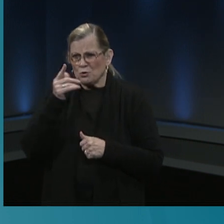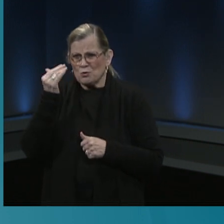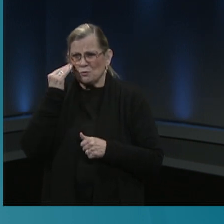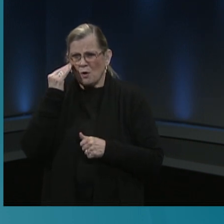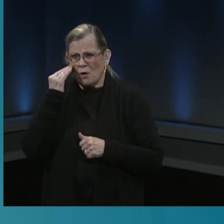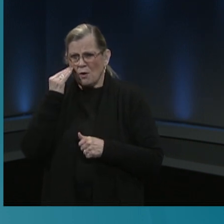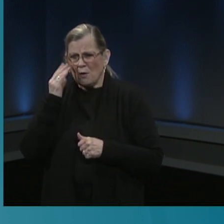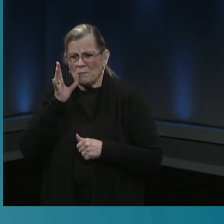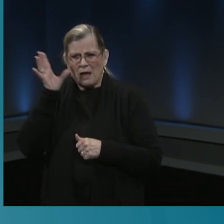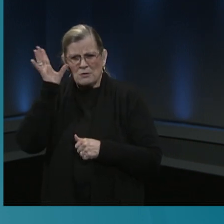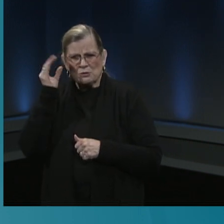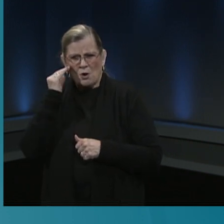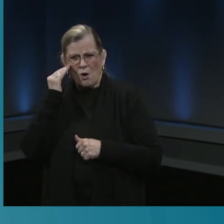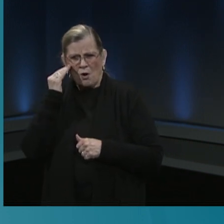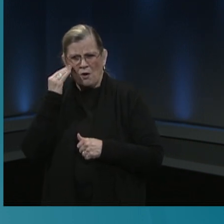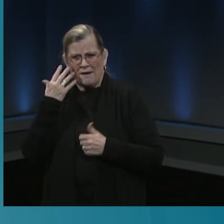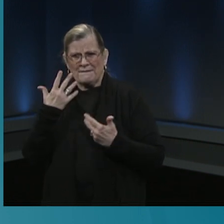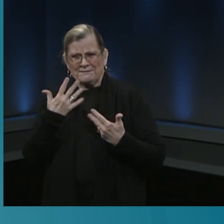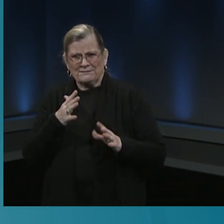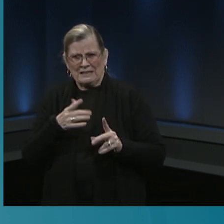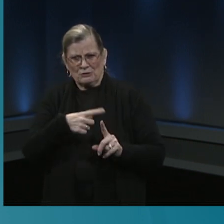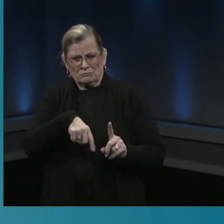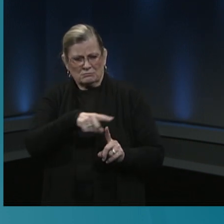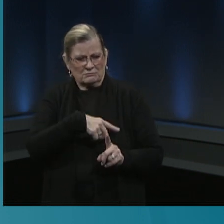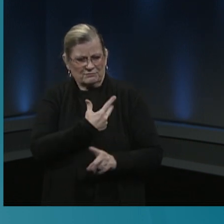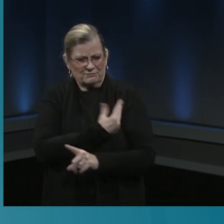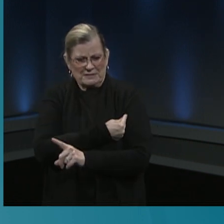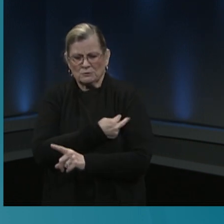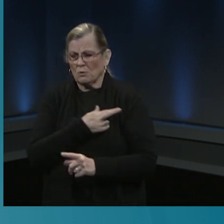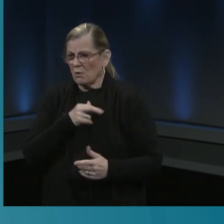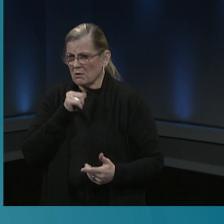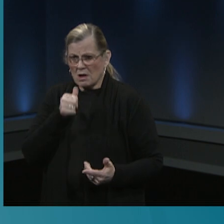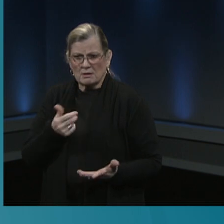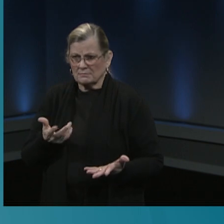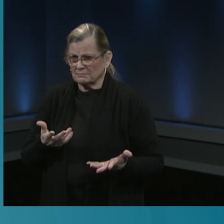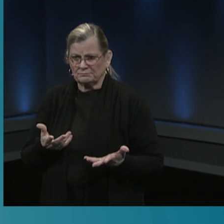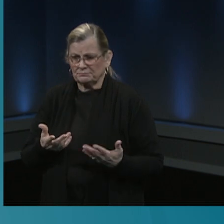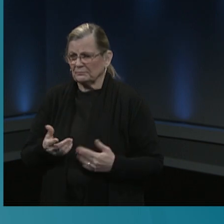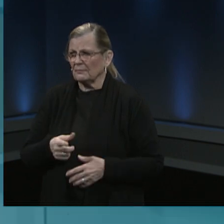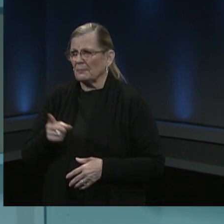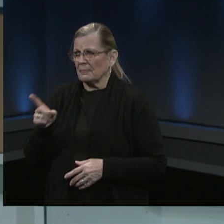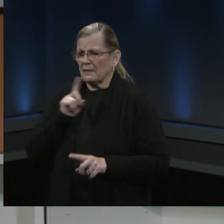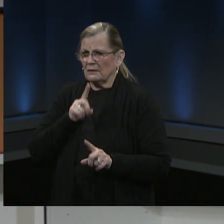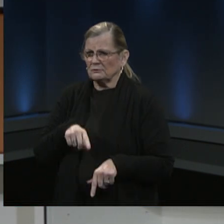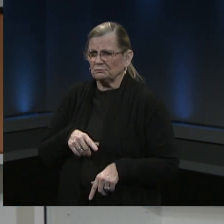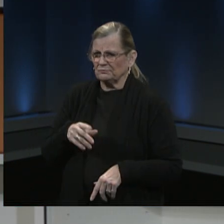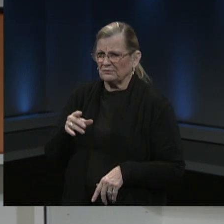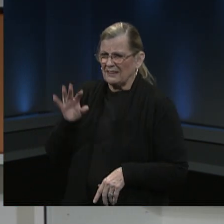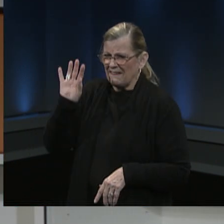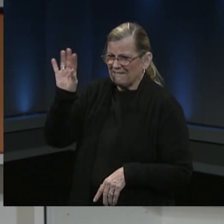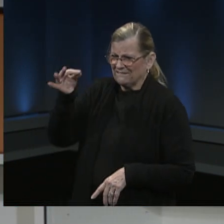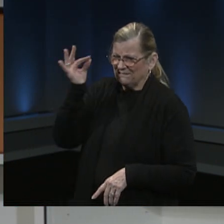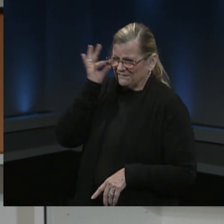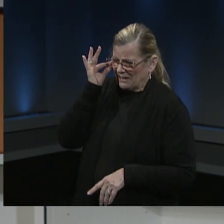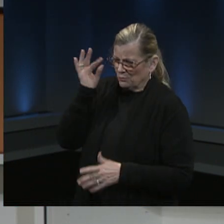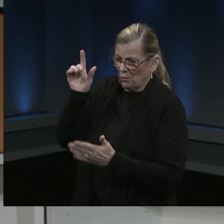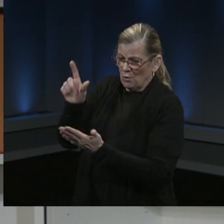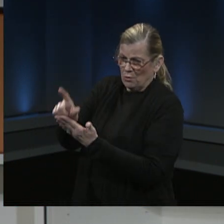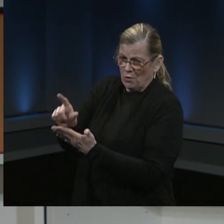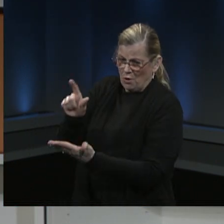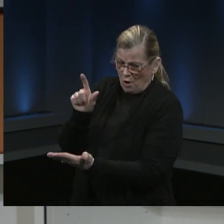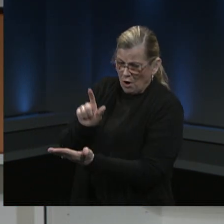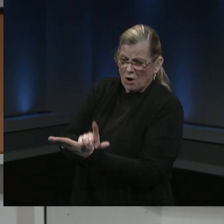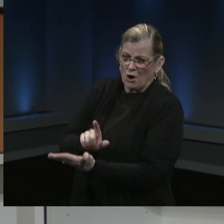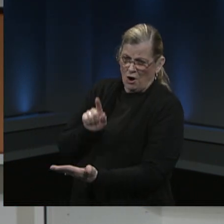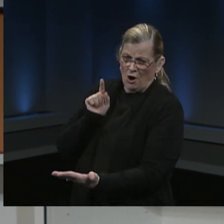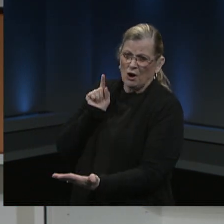Let's Let's one. This is one of those things that we have a federal law and actually, you know, it's kind of an equity issue here. Dr. Williams, I'd like to start with